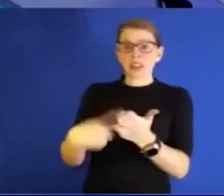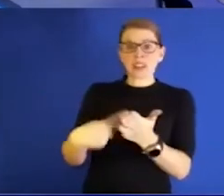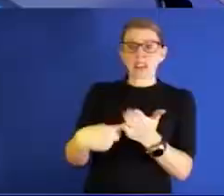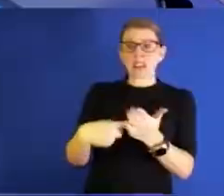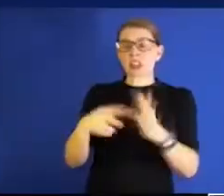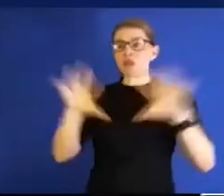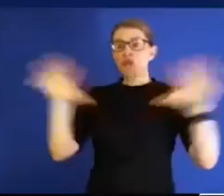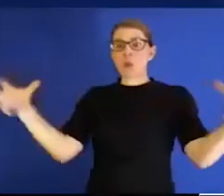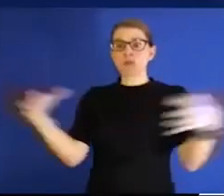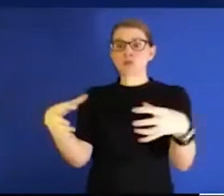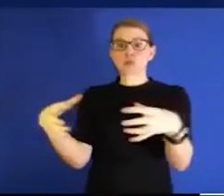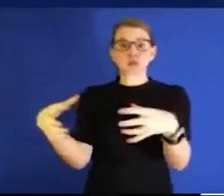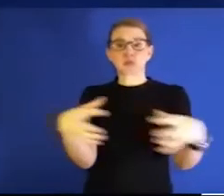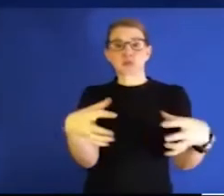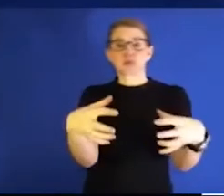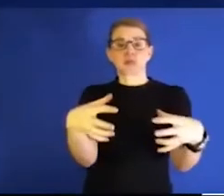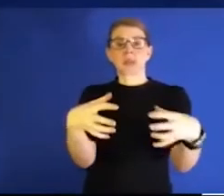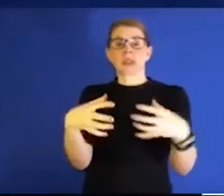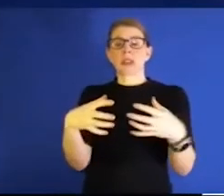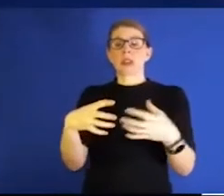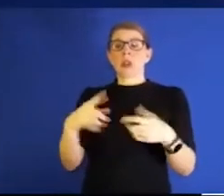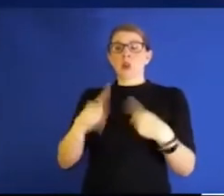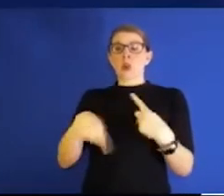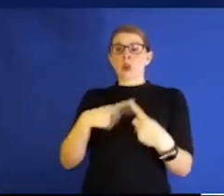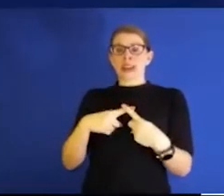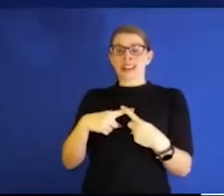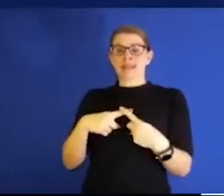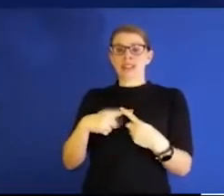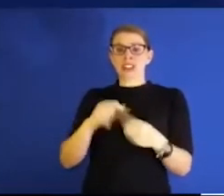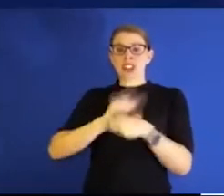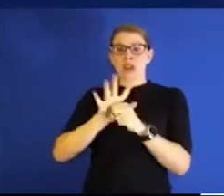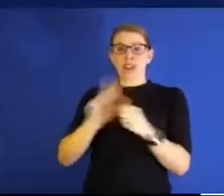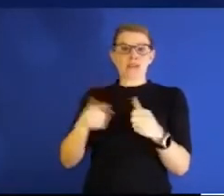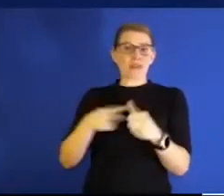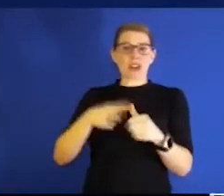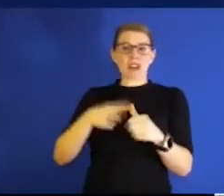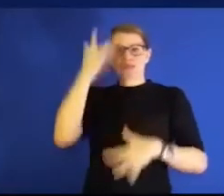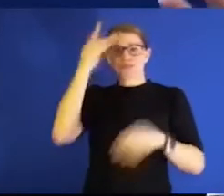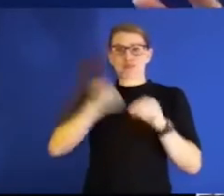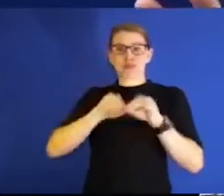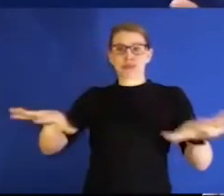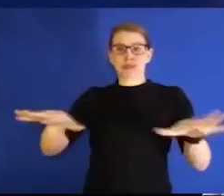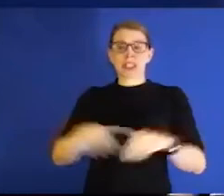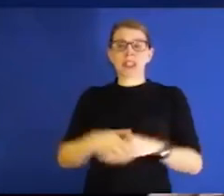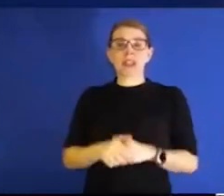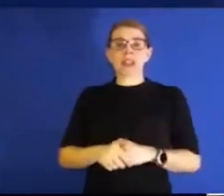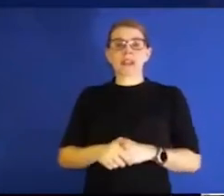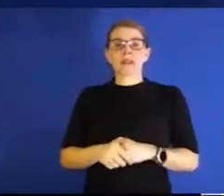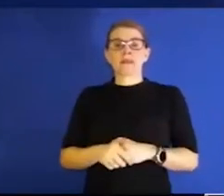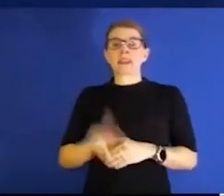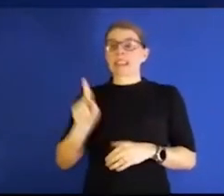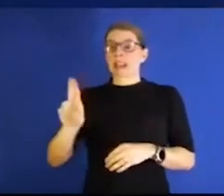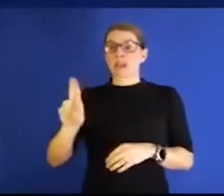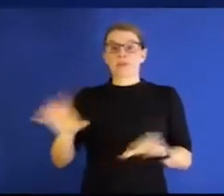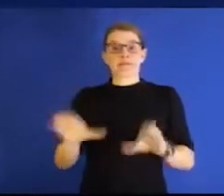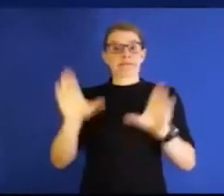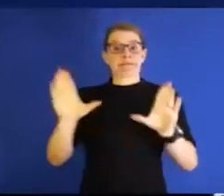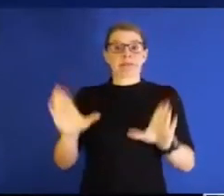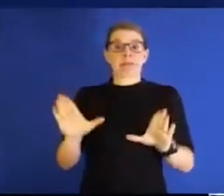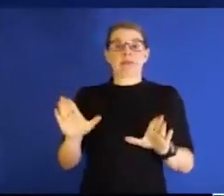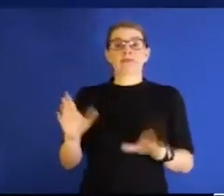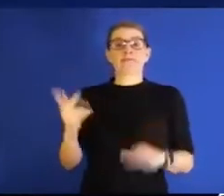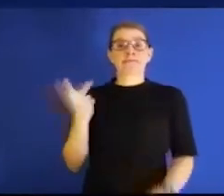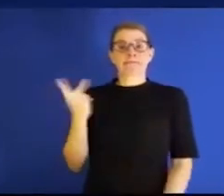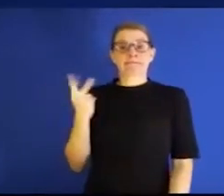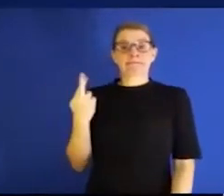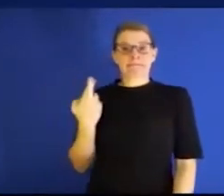at the first part of the wave. And I think what has KU has done great, and I'm, you know, Doug and I are good friends, but we're going to be real objective